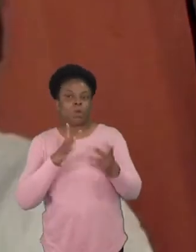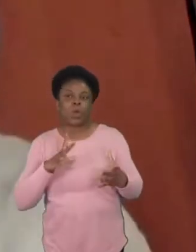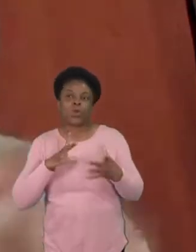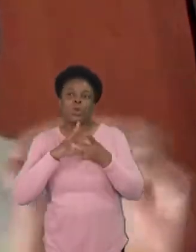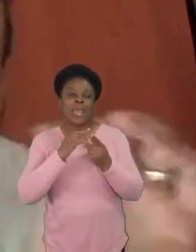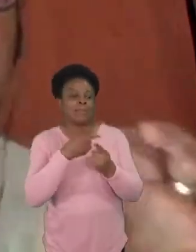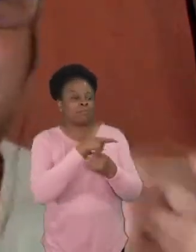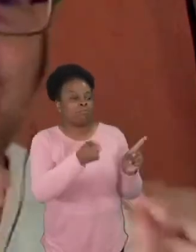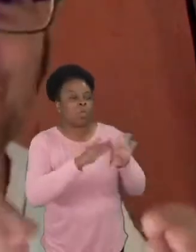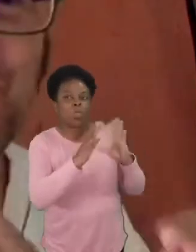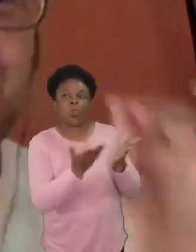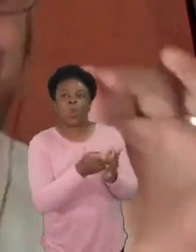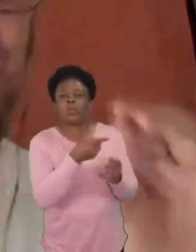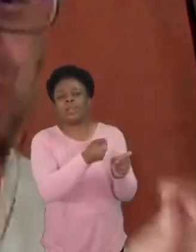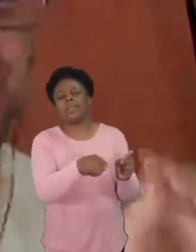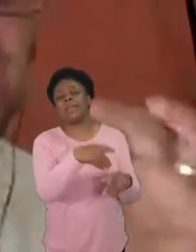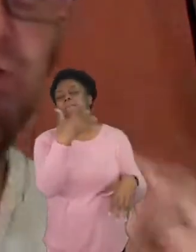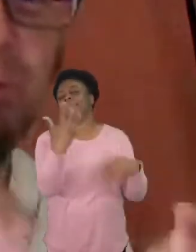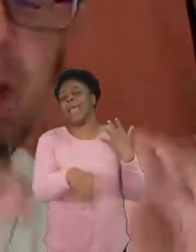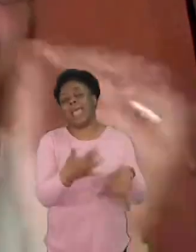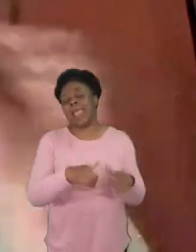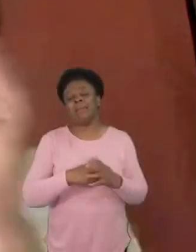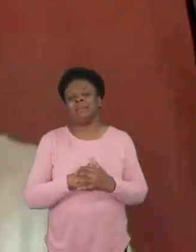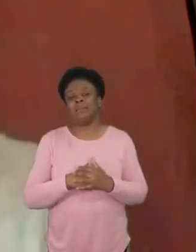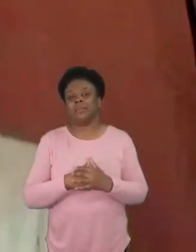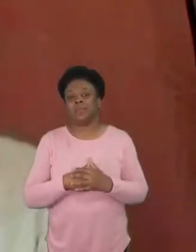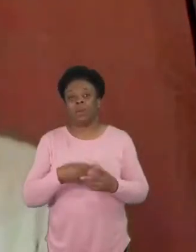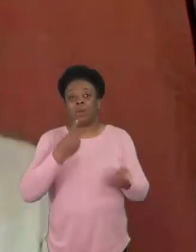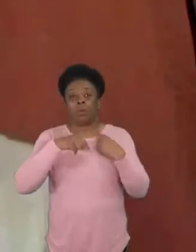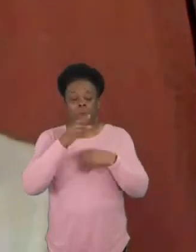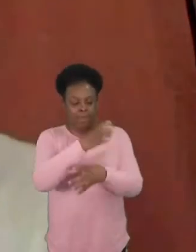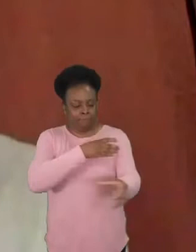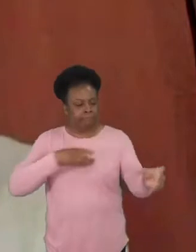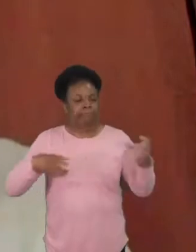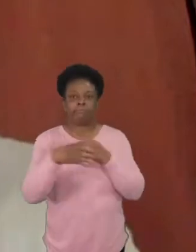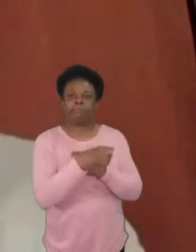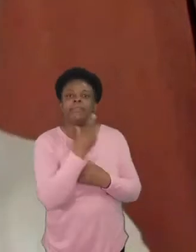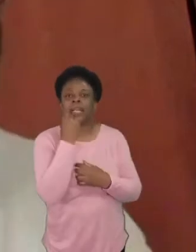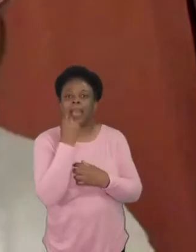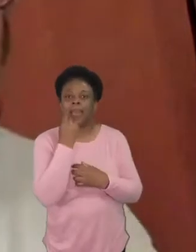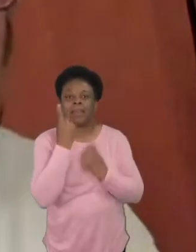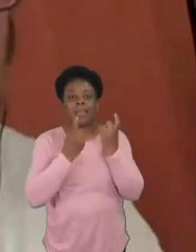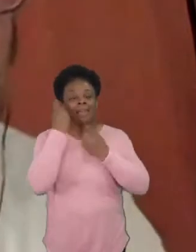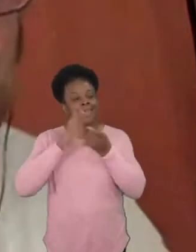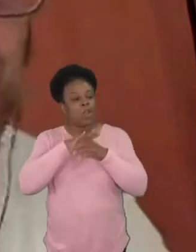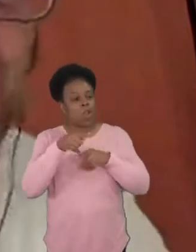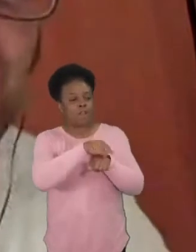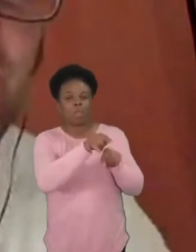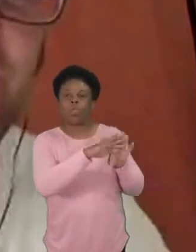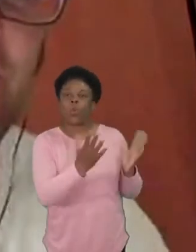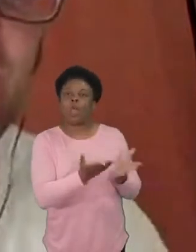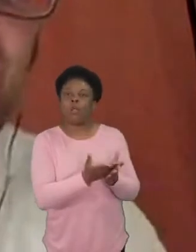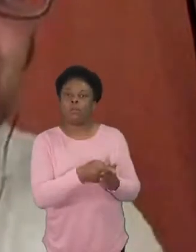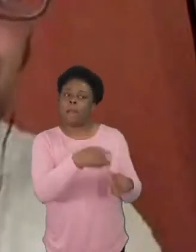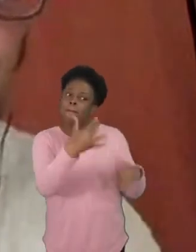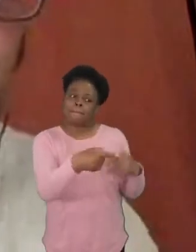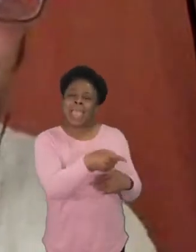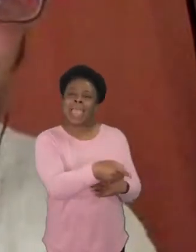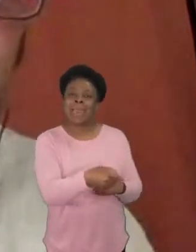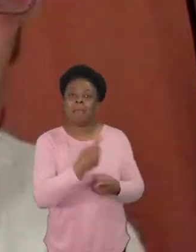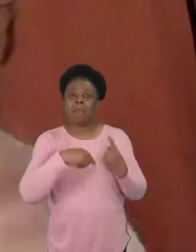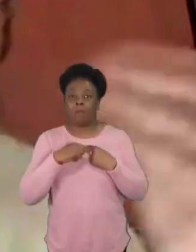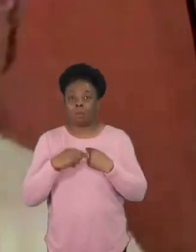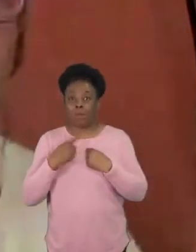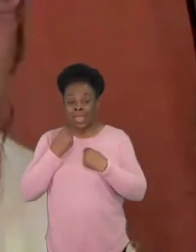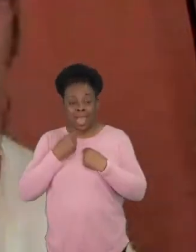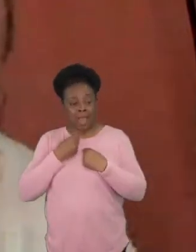when we connect our skills and gifts and passions to the world's pain that's where we discover i think kind of the difference